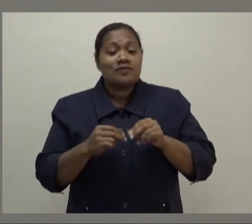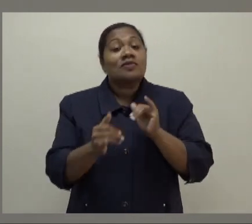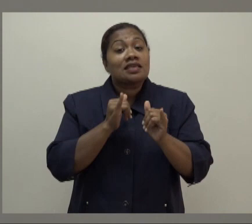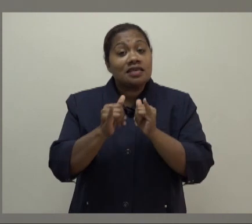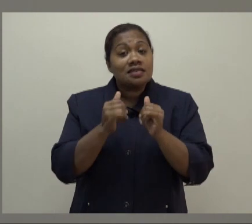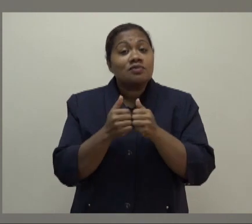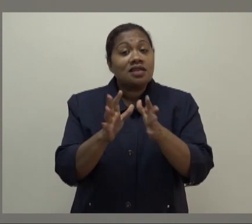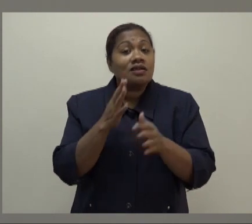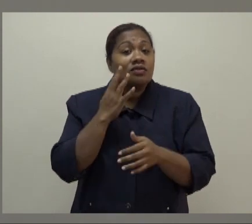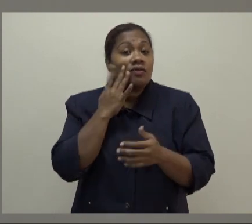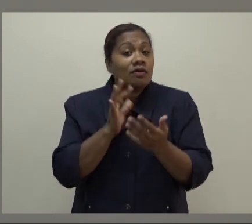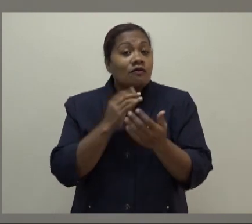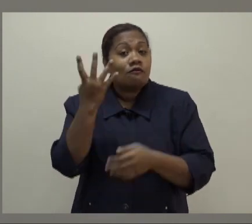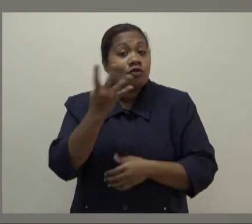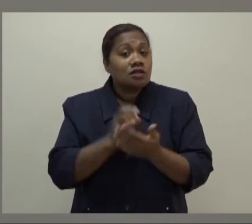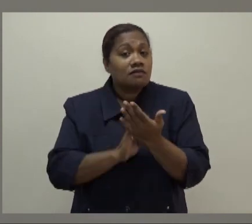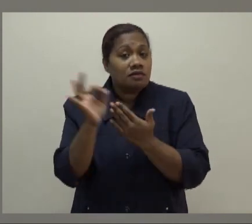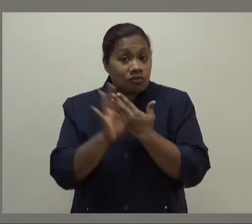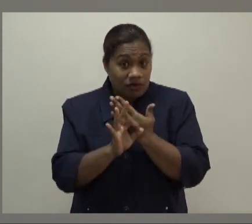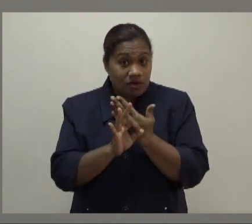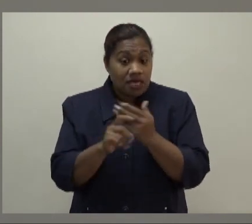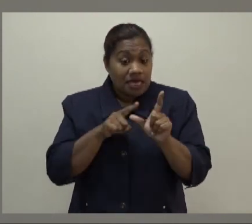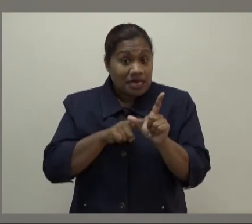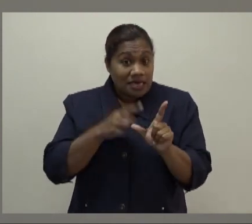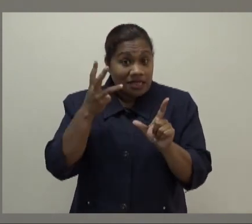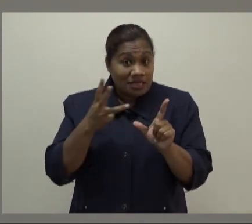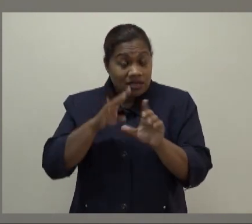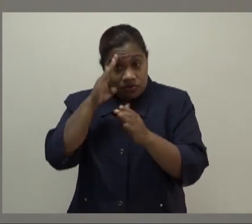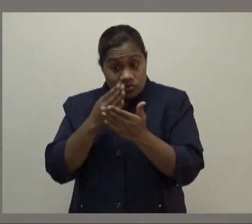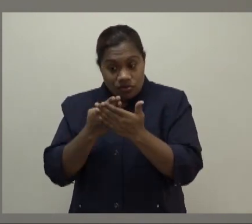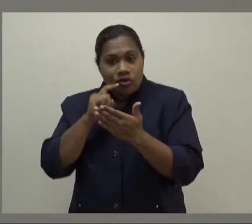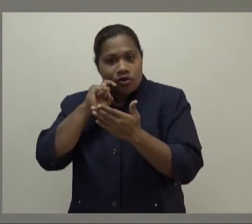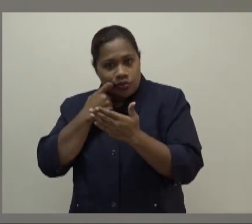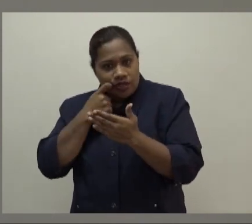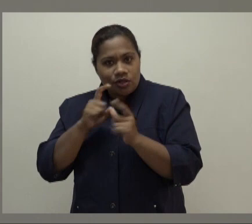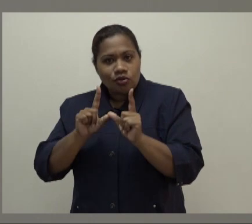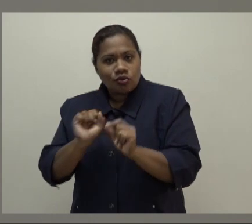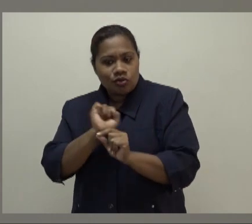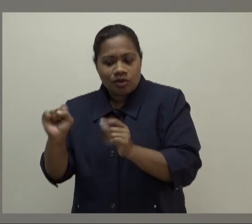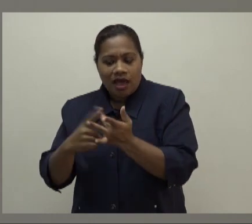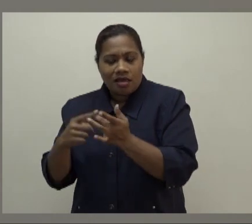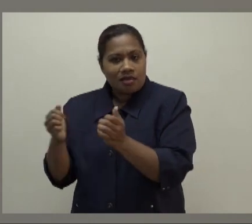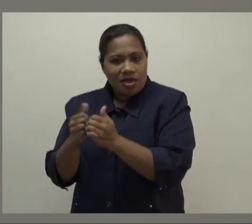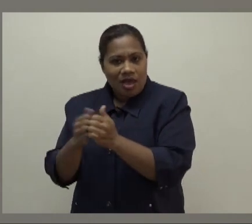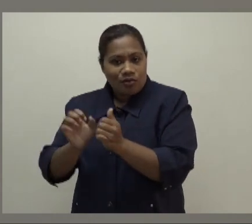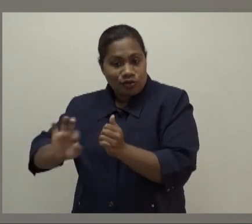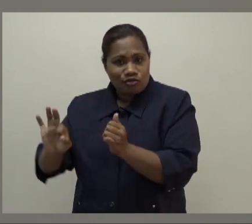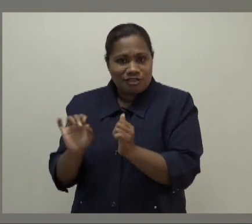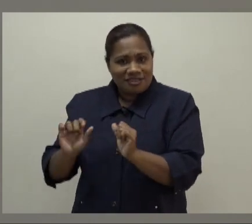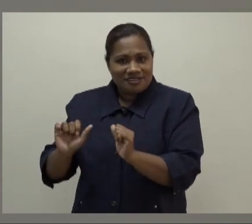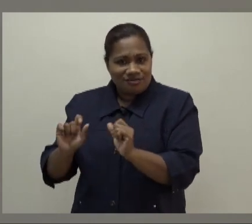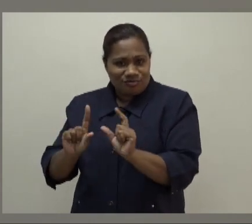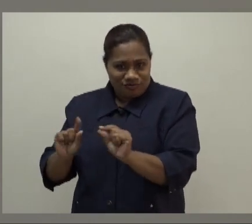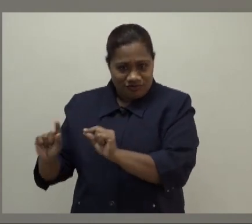on the 14th February, Year 13 students will sit for the remaining papers as follows. Monday, 14th February,